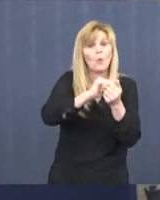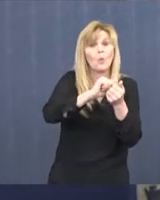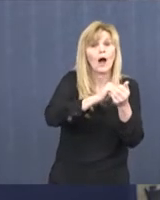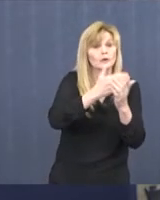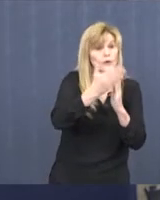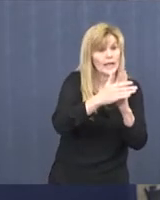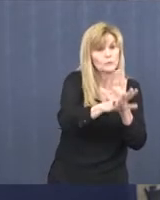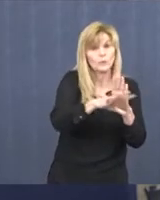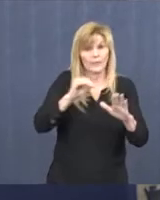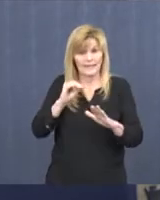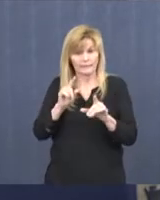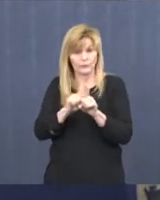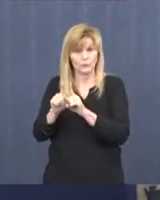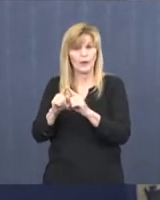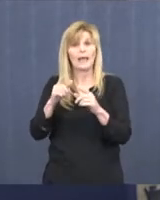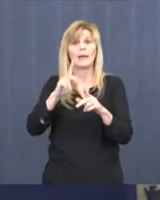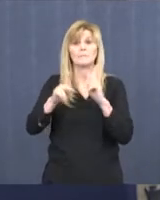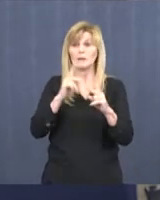when you're in that store.